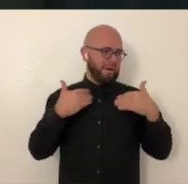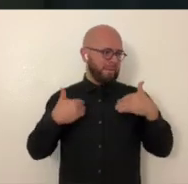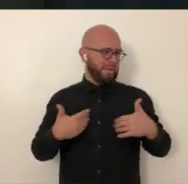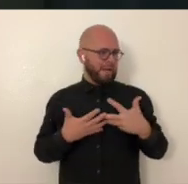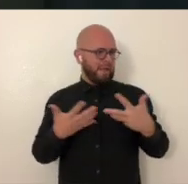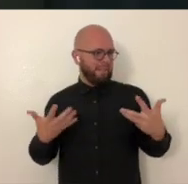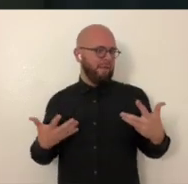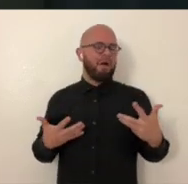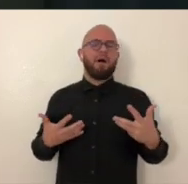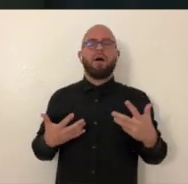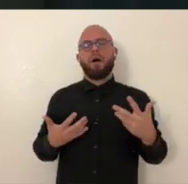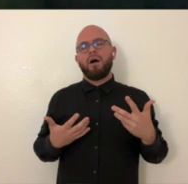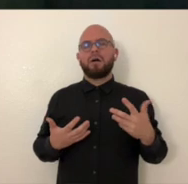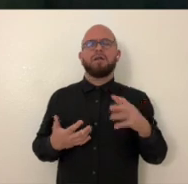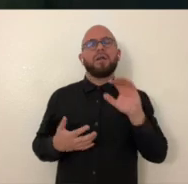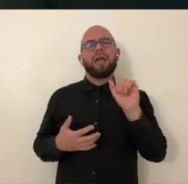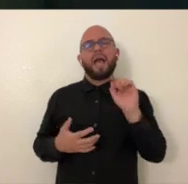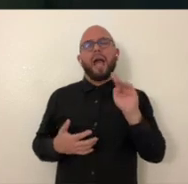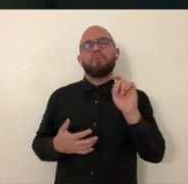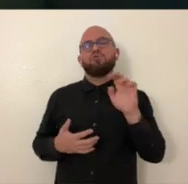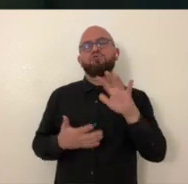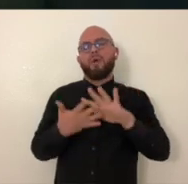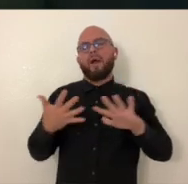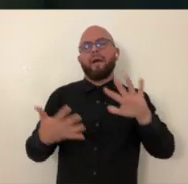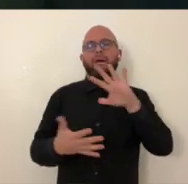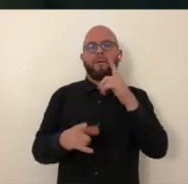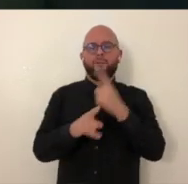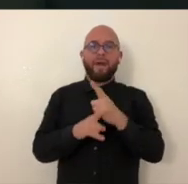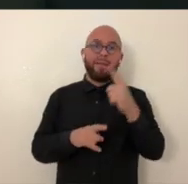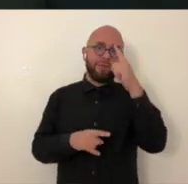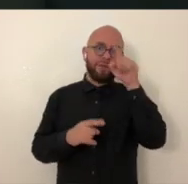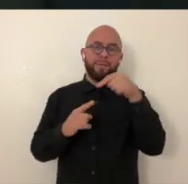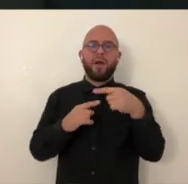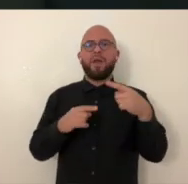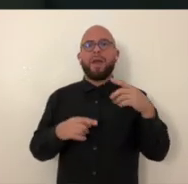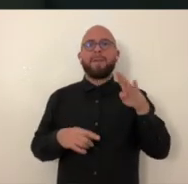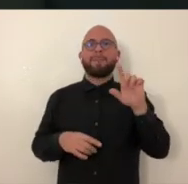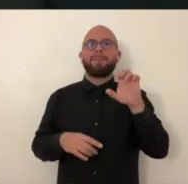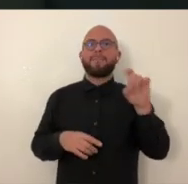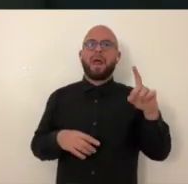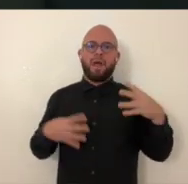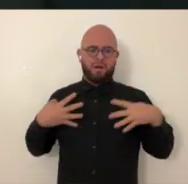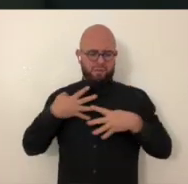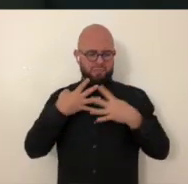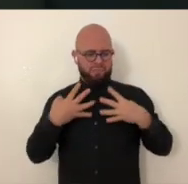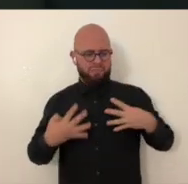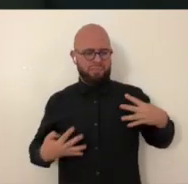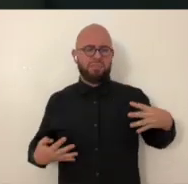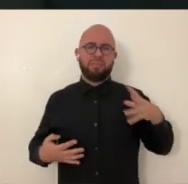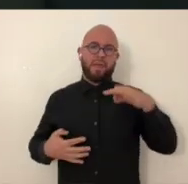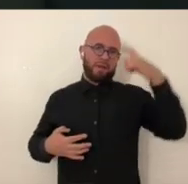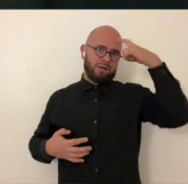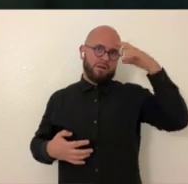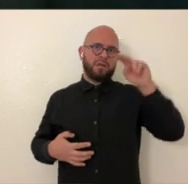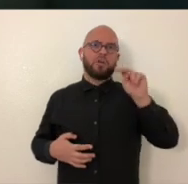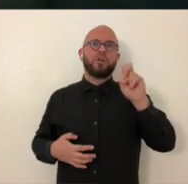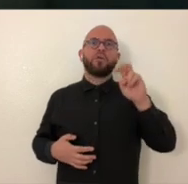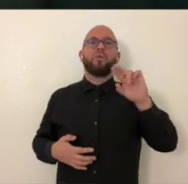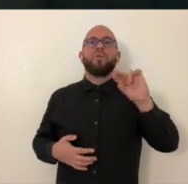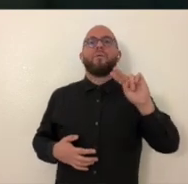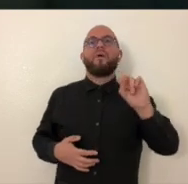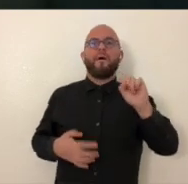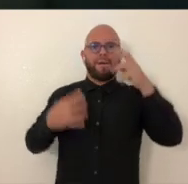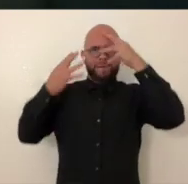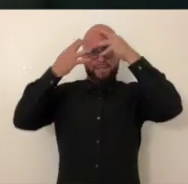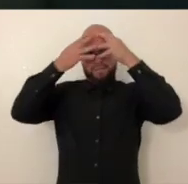lot. They kind of appear in our body a lot in a very, you know, abstract sense. Like if you think of blood vessels and you think of neurons and